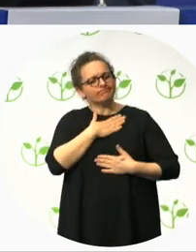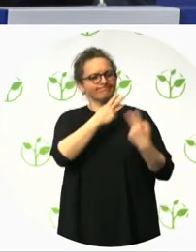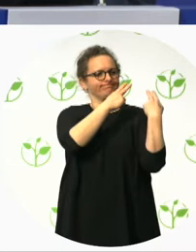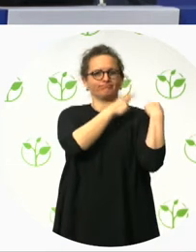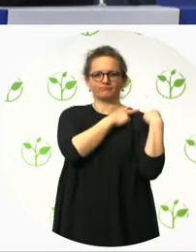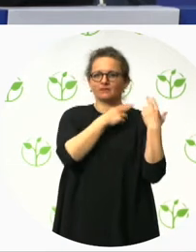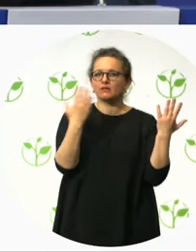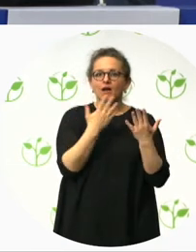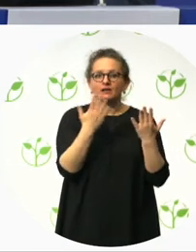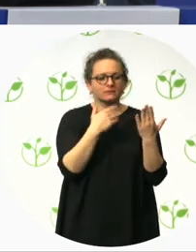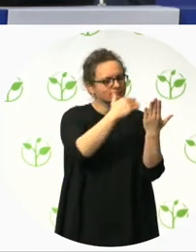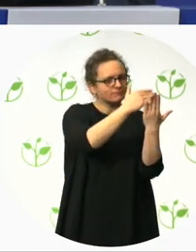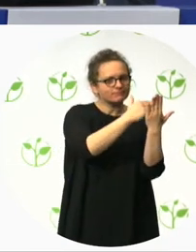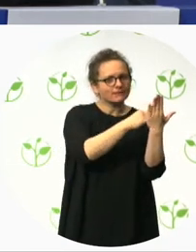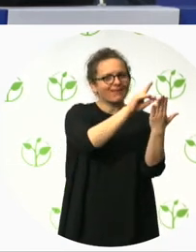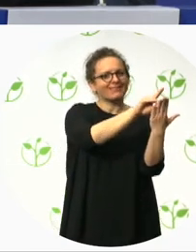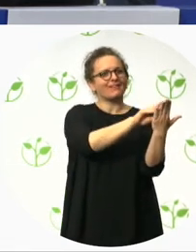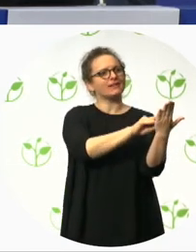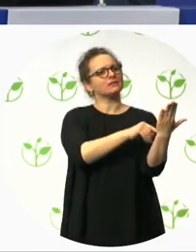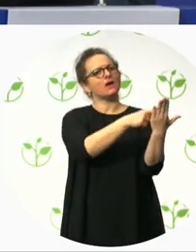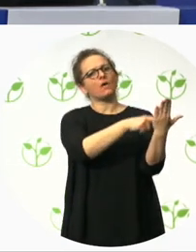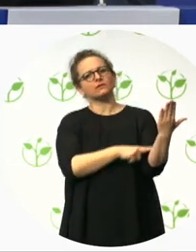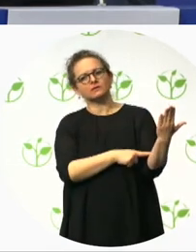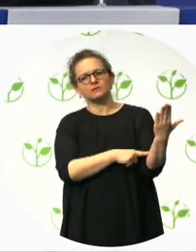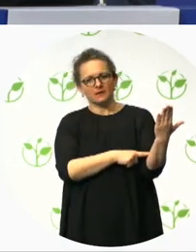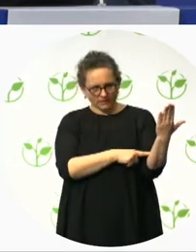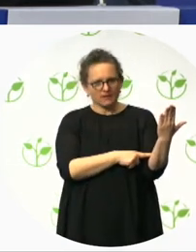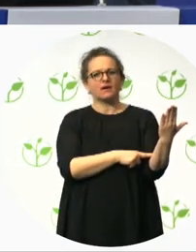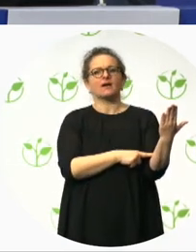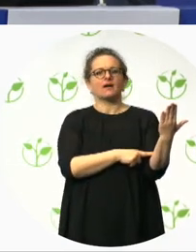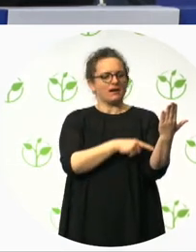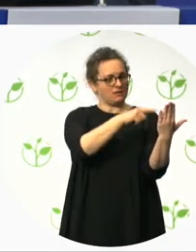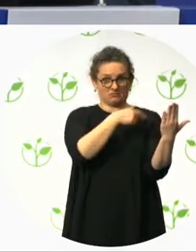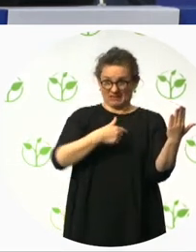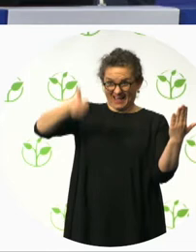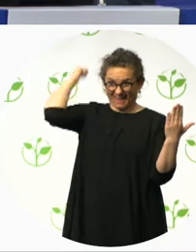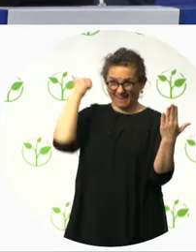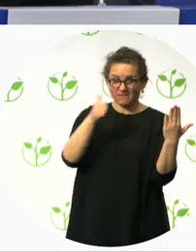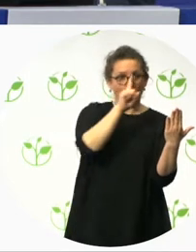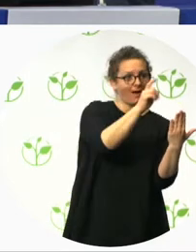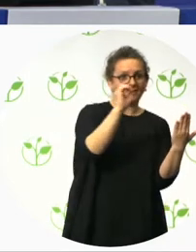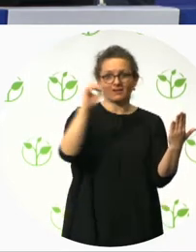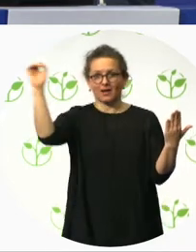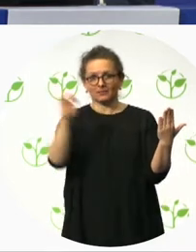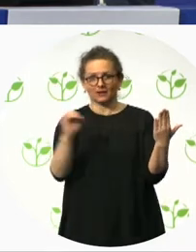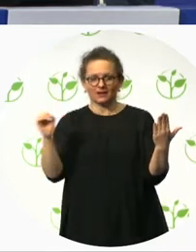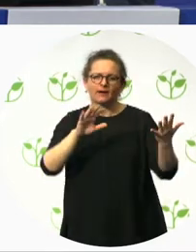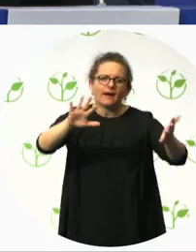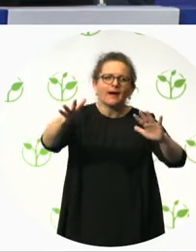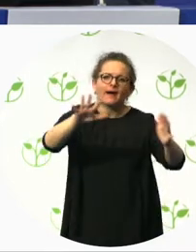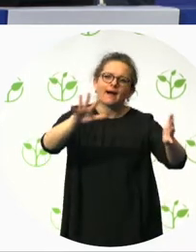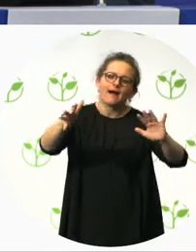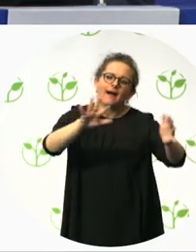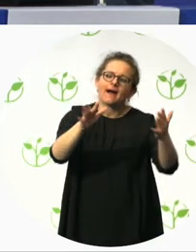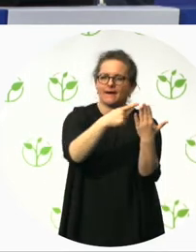saying this is right. Uh, it will almost certainly change over time. But I believe that inclusive design and universal design, same thing to me,